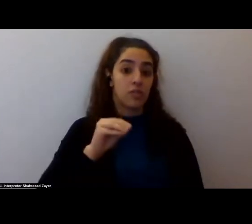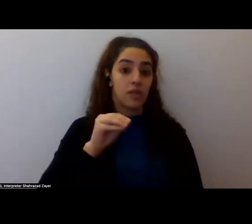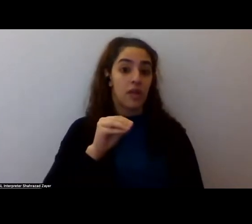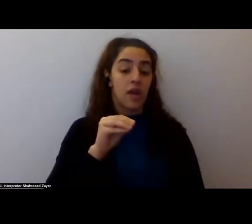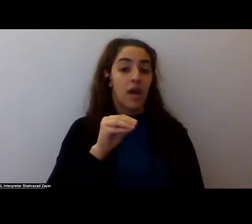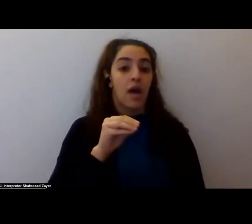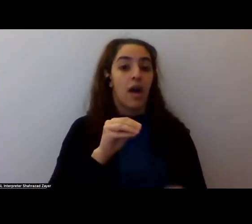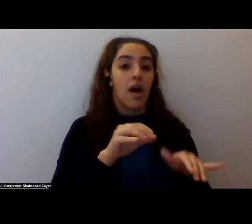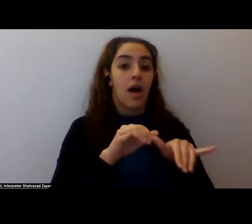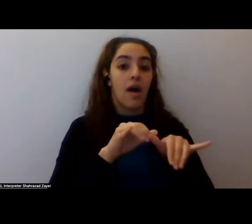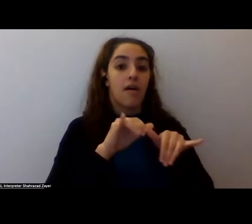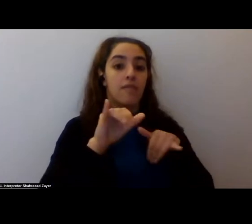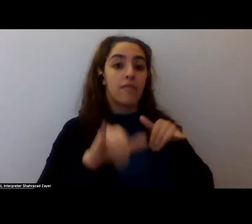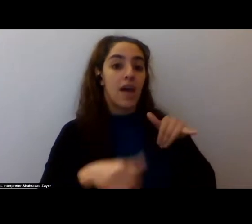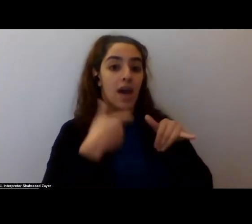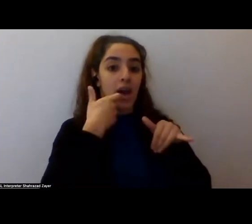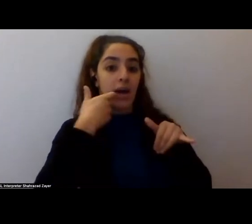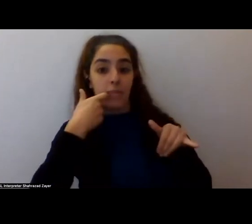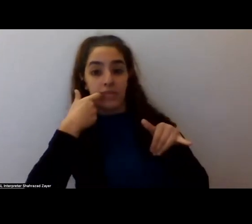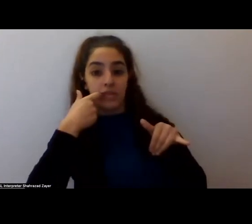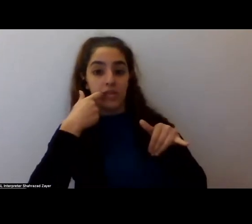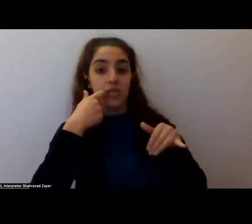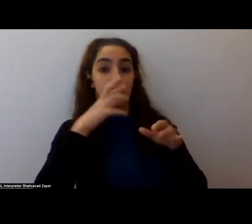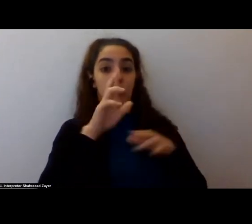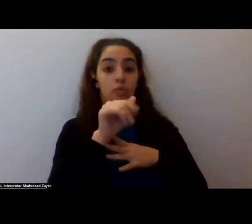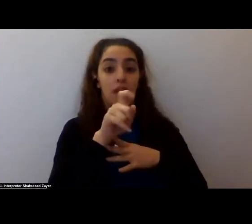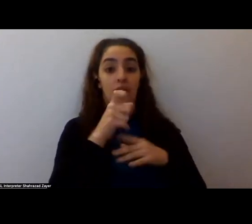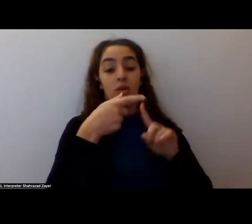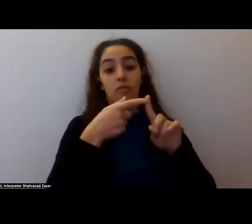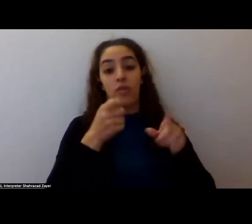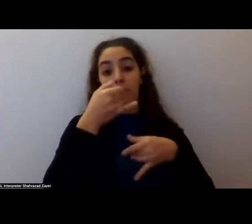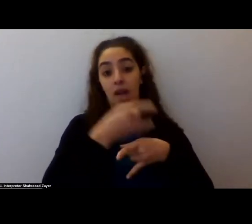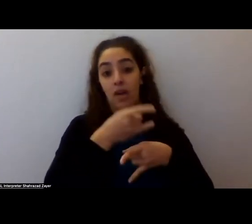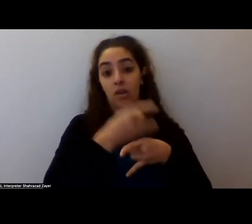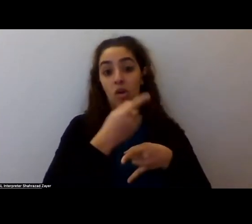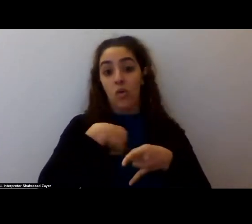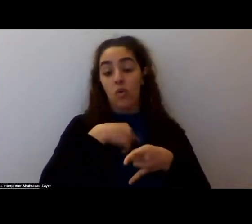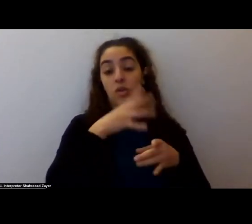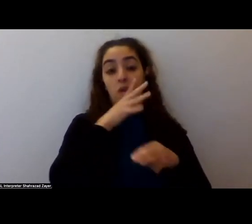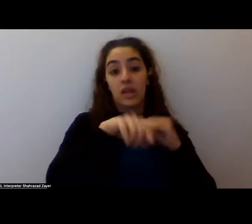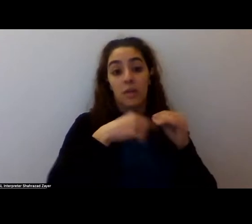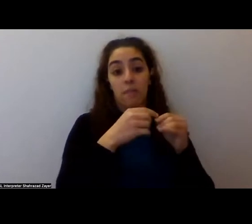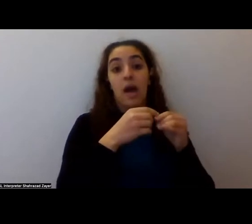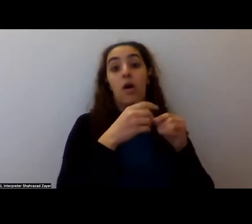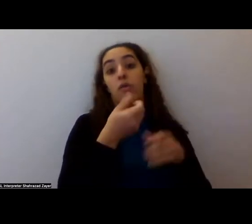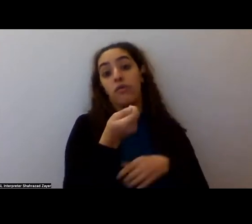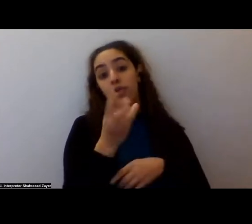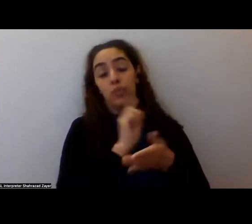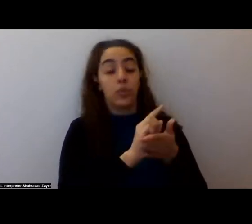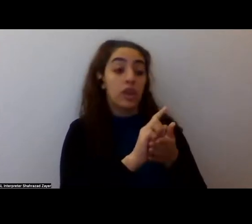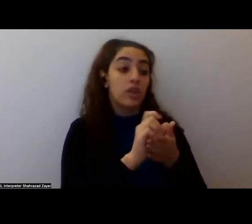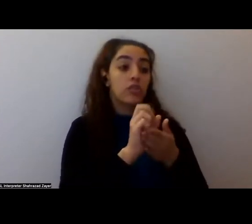um, are we talking long-term continuous abstinence or a few weeks slash months? So is this mystical experience sought by the